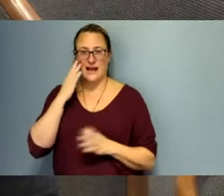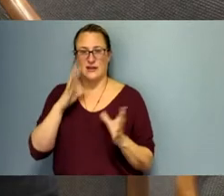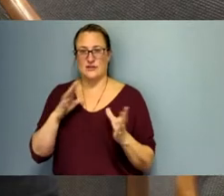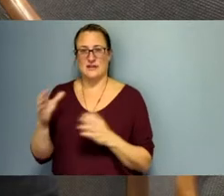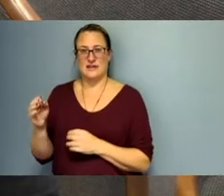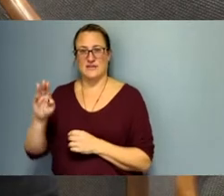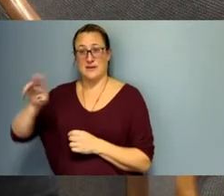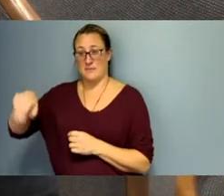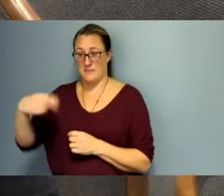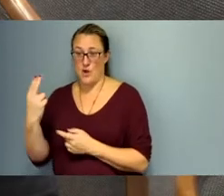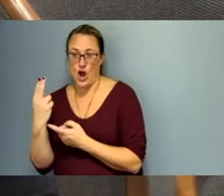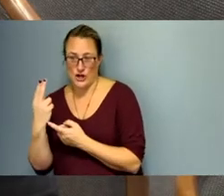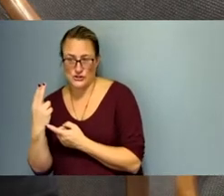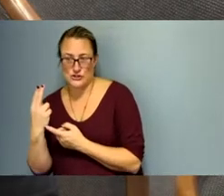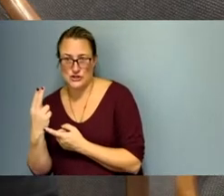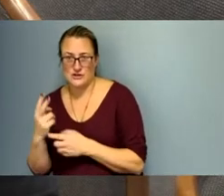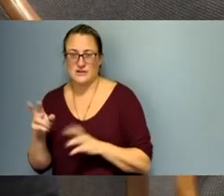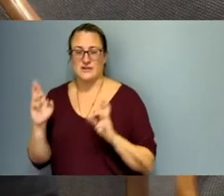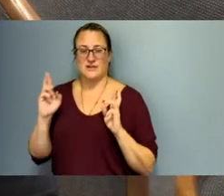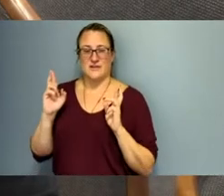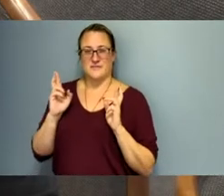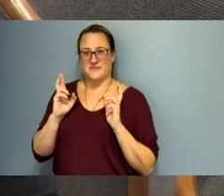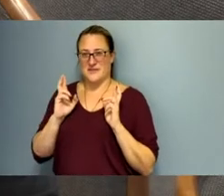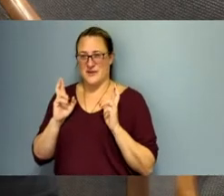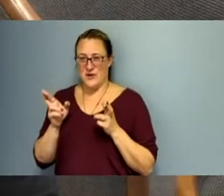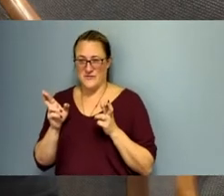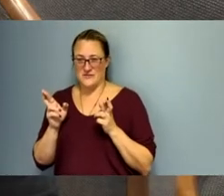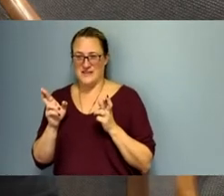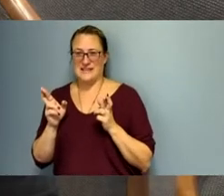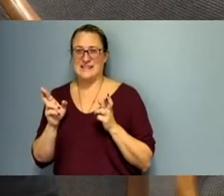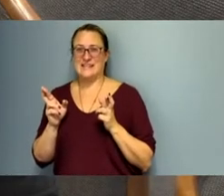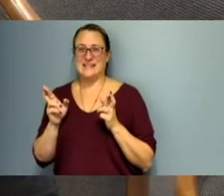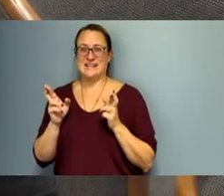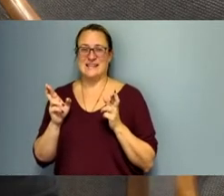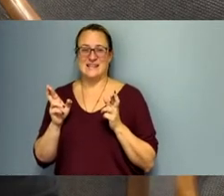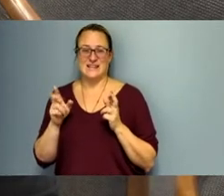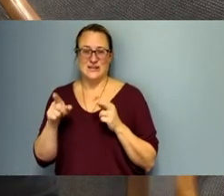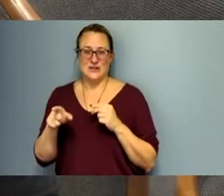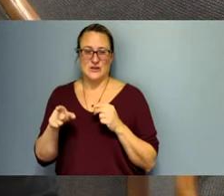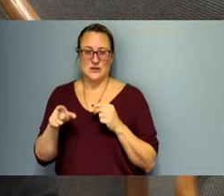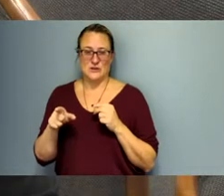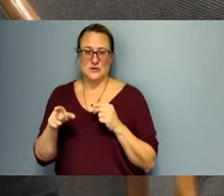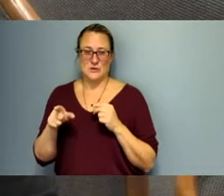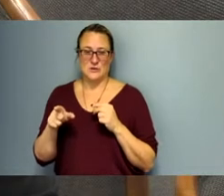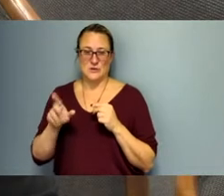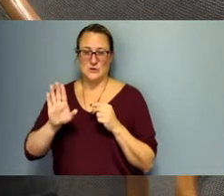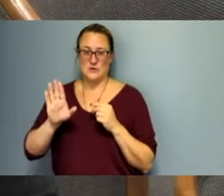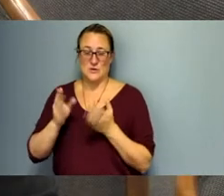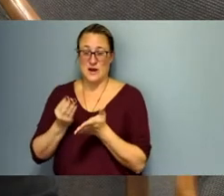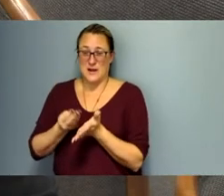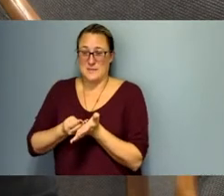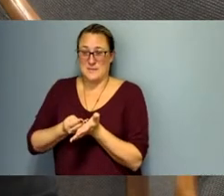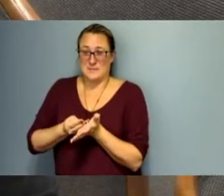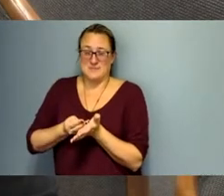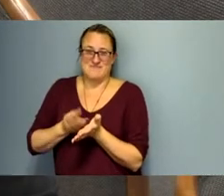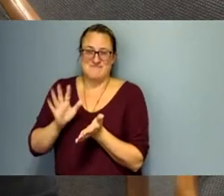So hopefully you will impart your purchasing, what should I say,